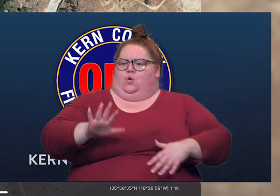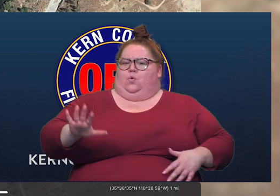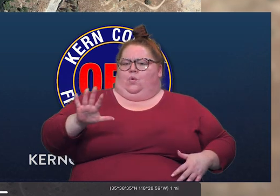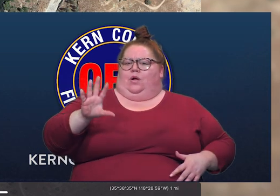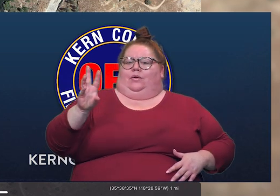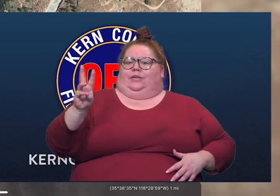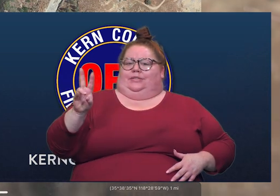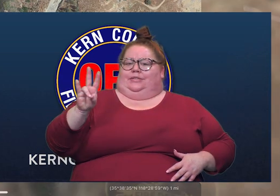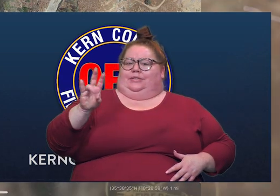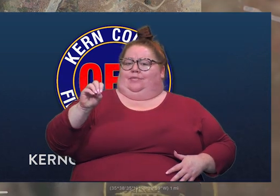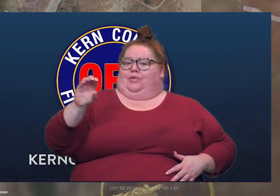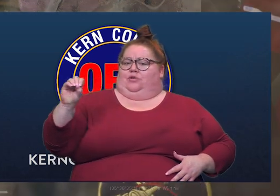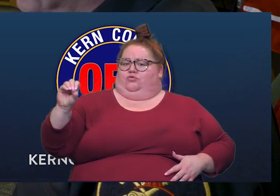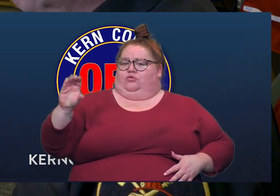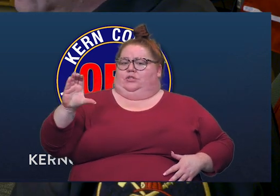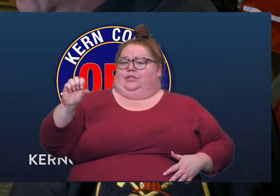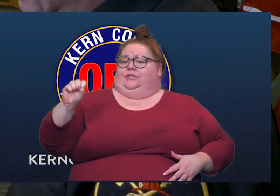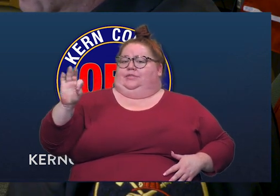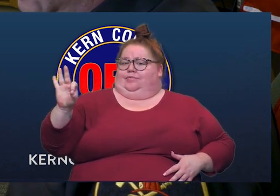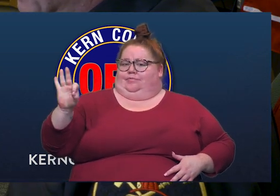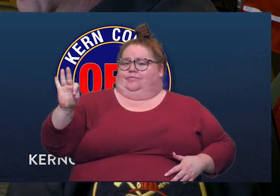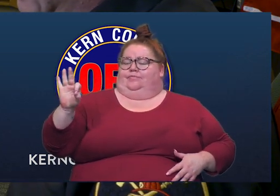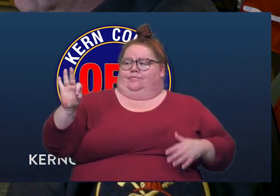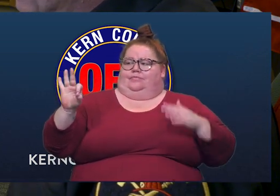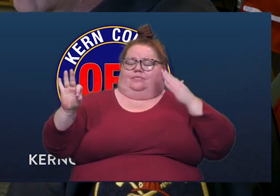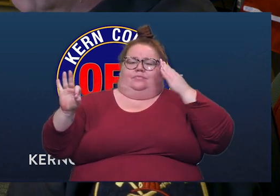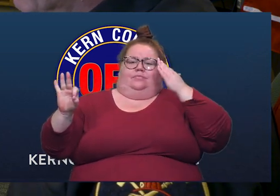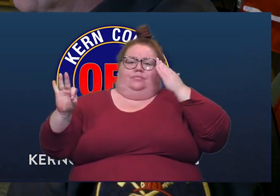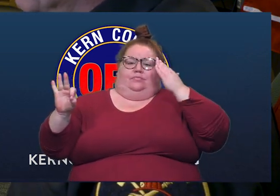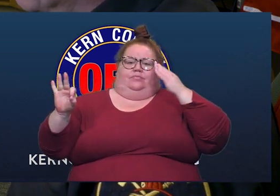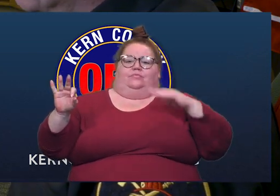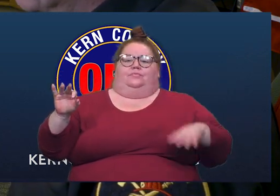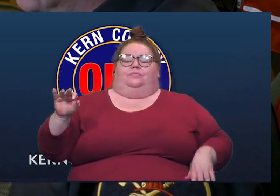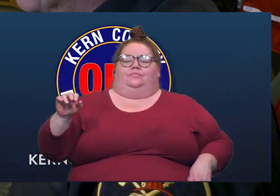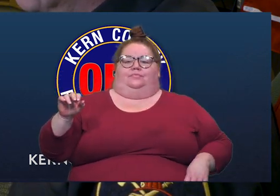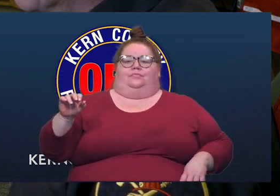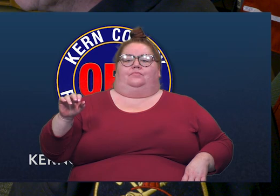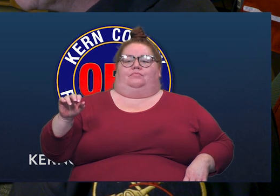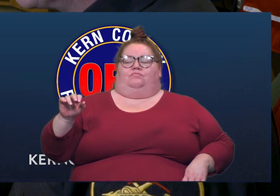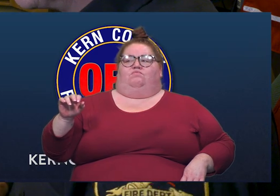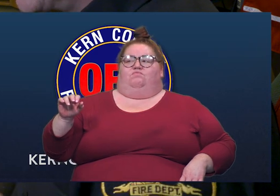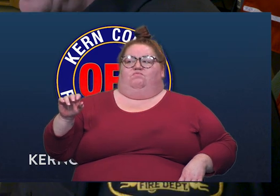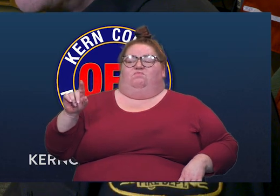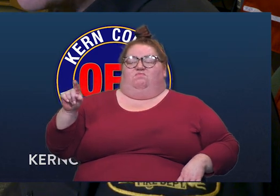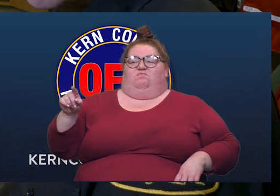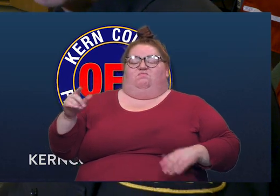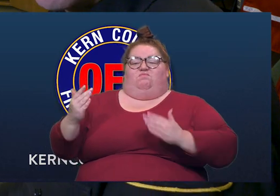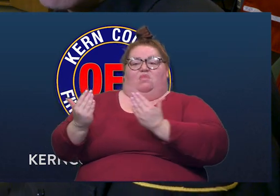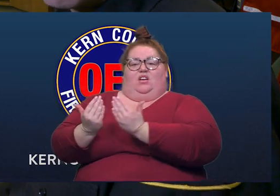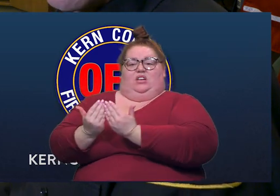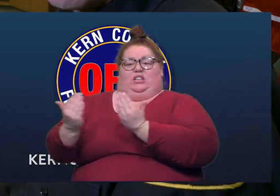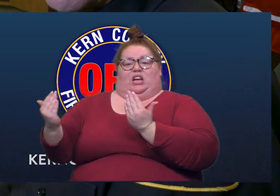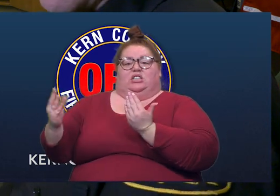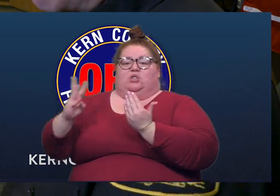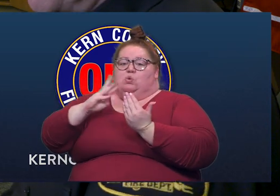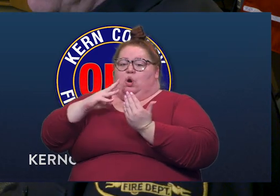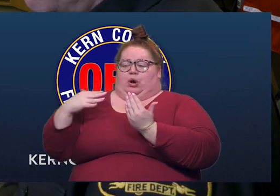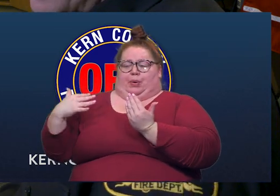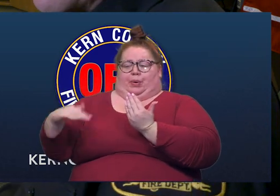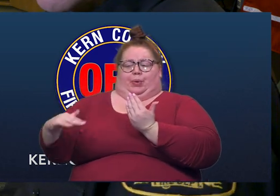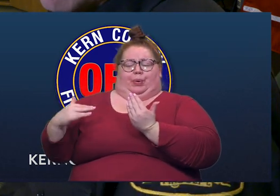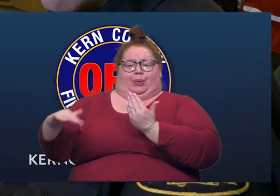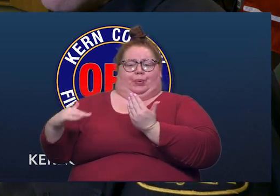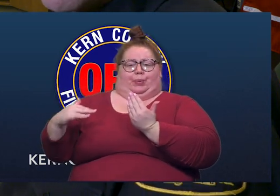,700 cubic feet per second. And that is all coming through the gates of the main dam.